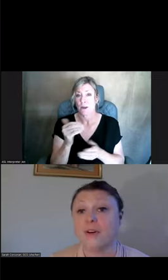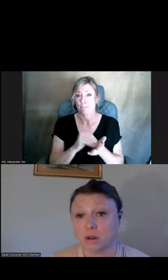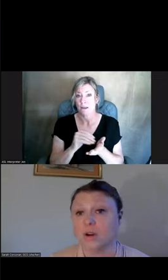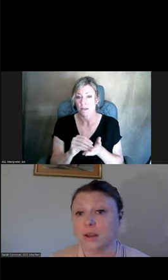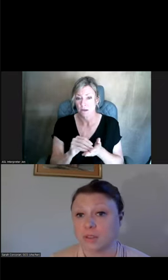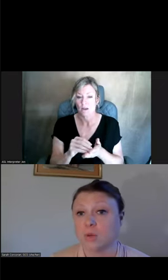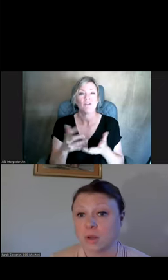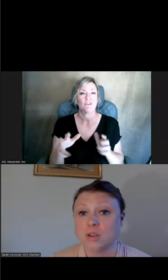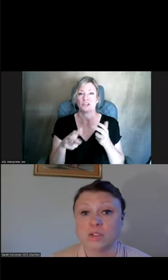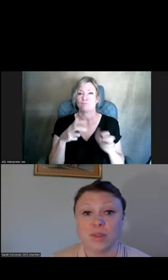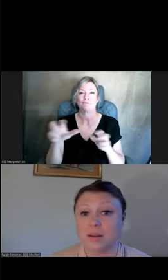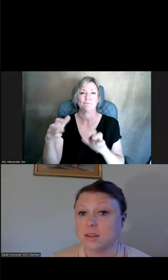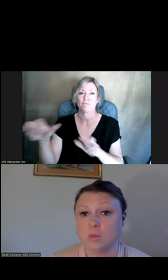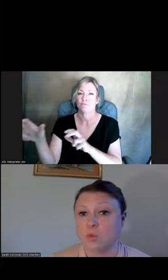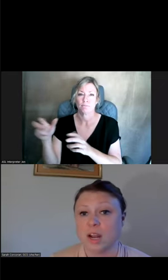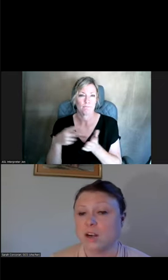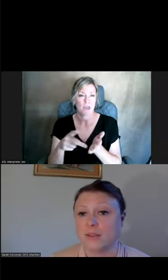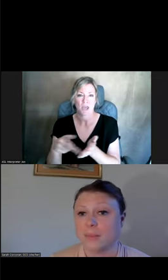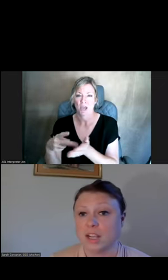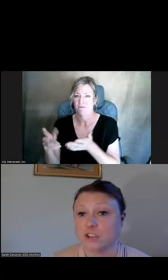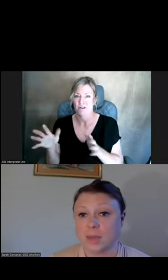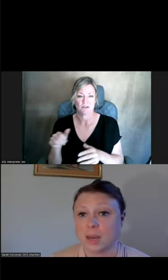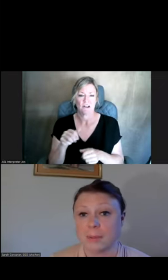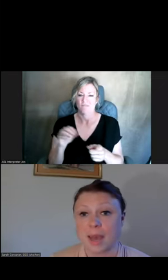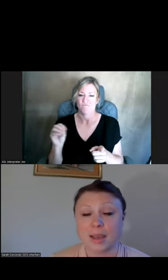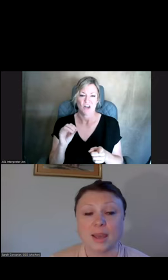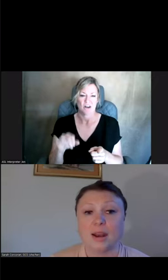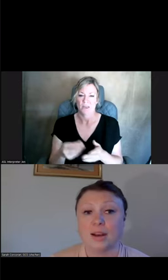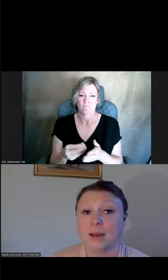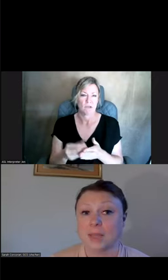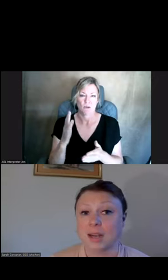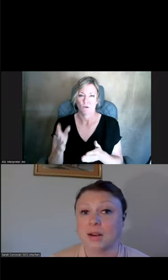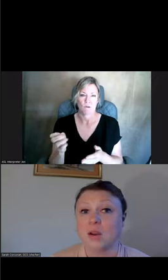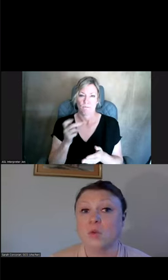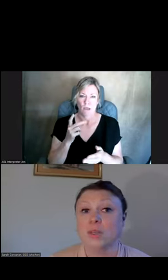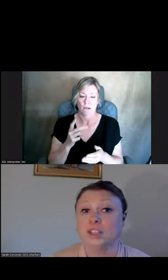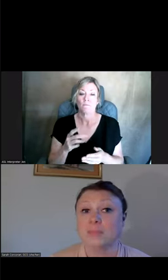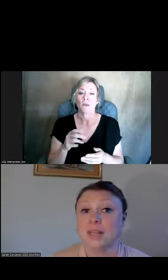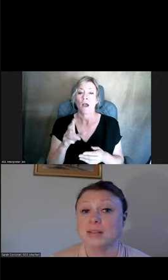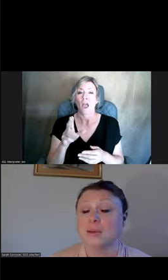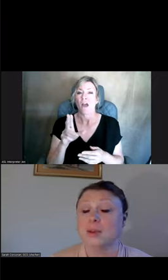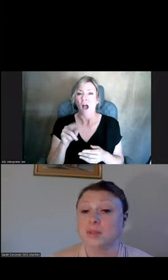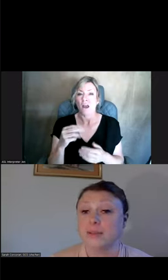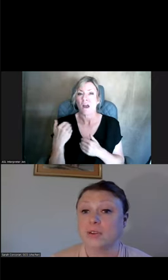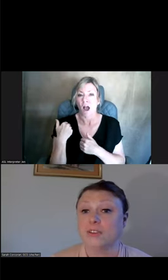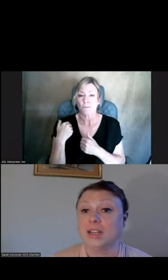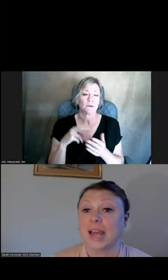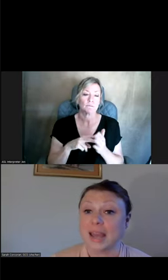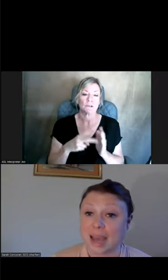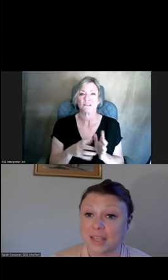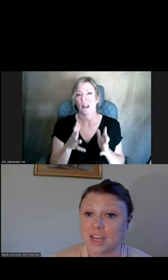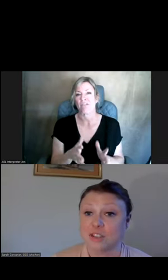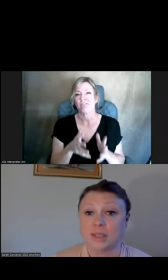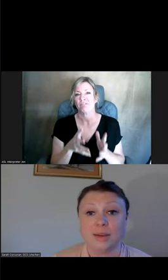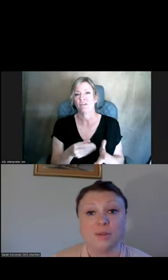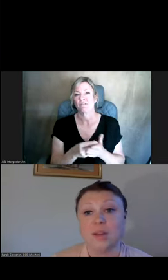Those have all gone out the door. So none of that money should be coming back. And unobligated really just means that it was leftover funding